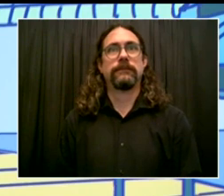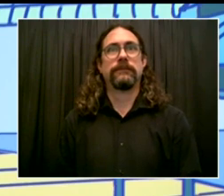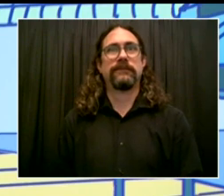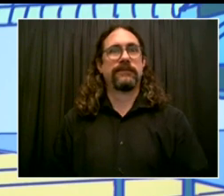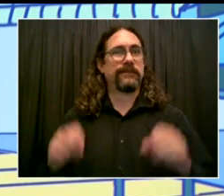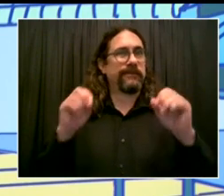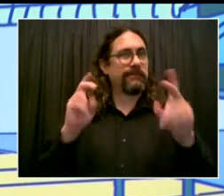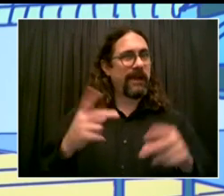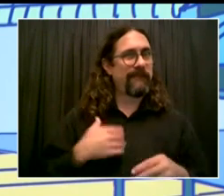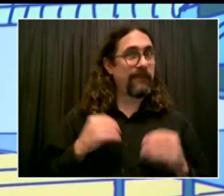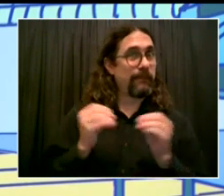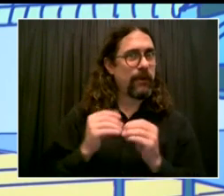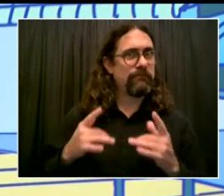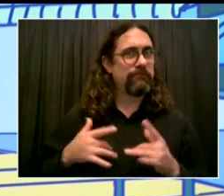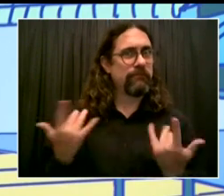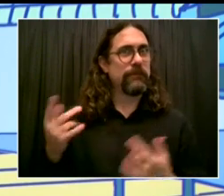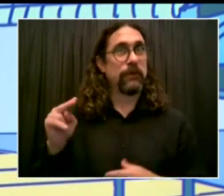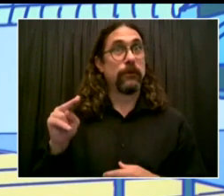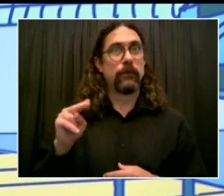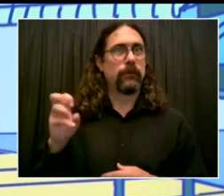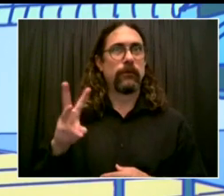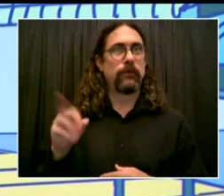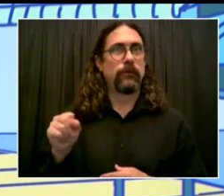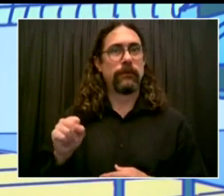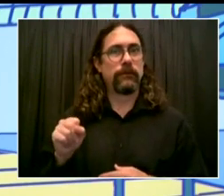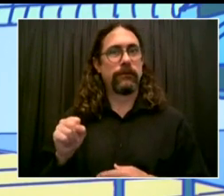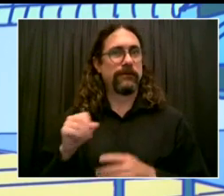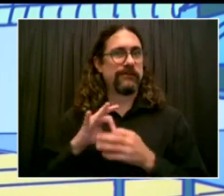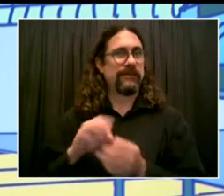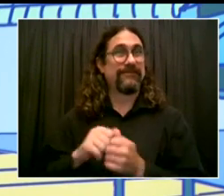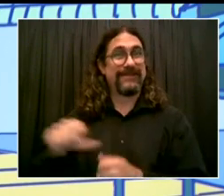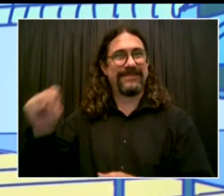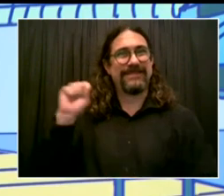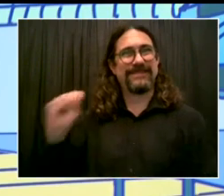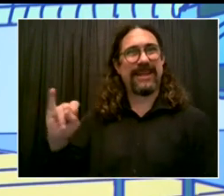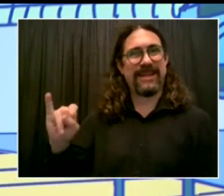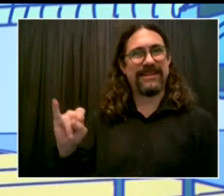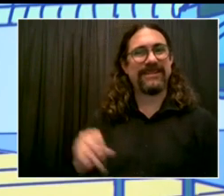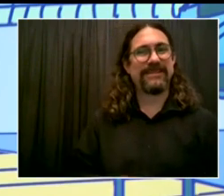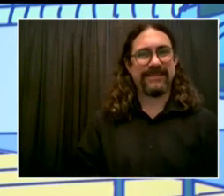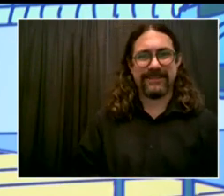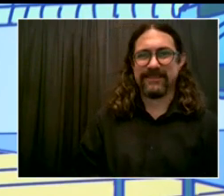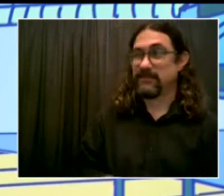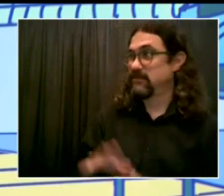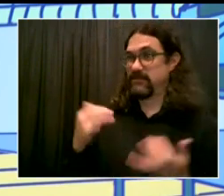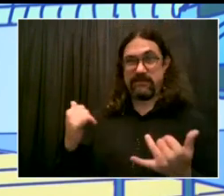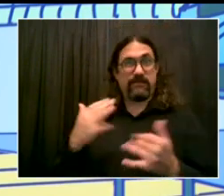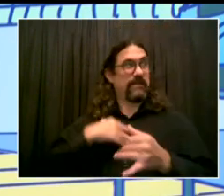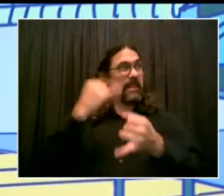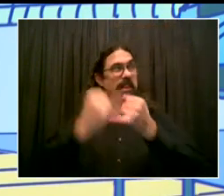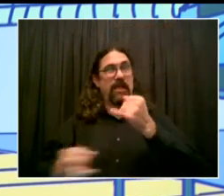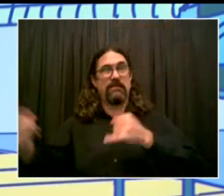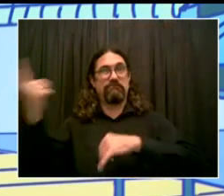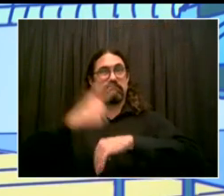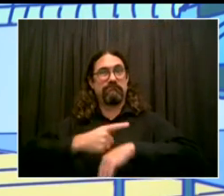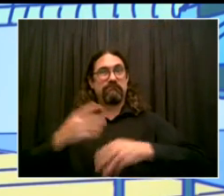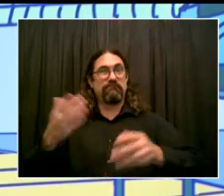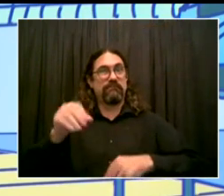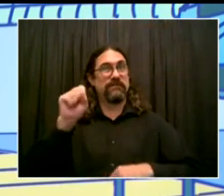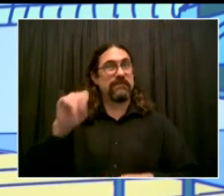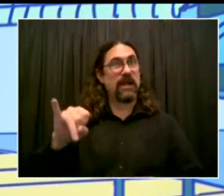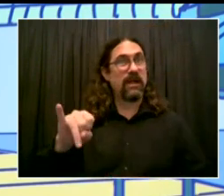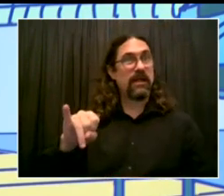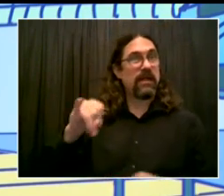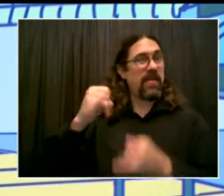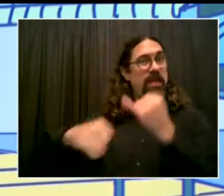at Borough Hall. So we wanted to take a special moment to honor a great Staten Islander. And when we think